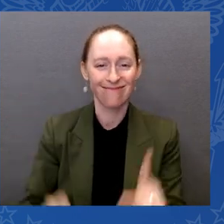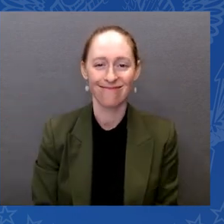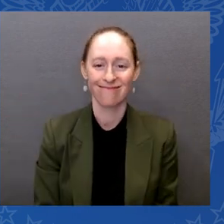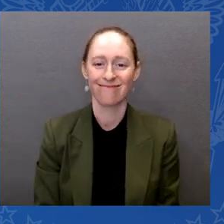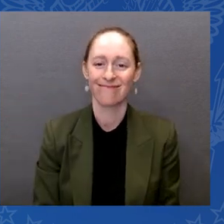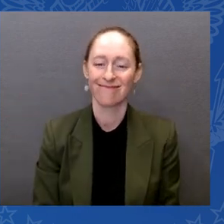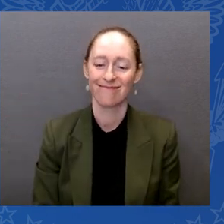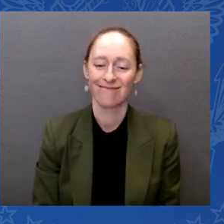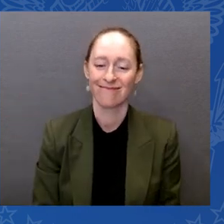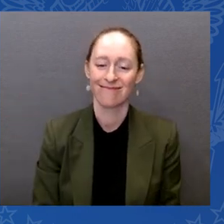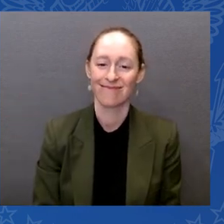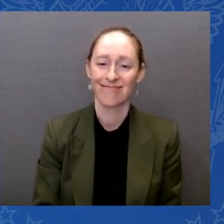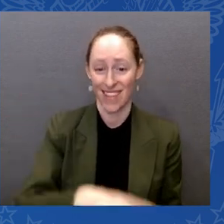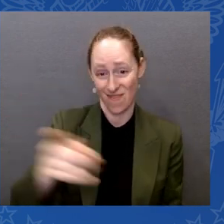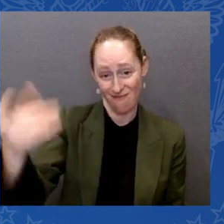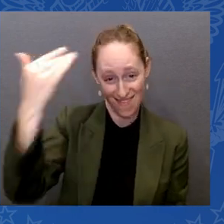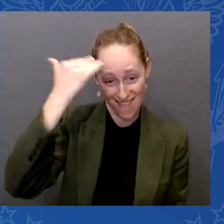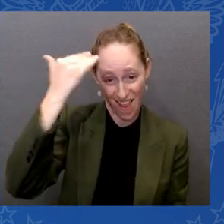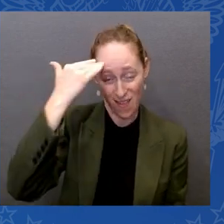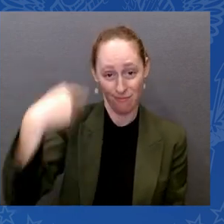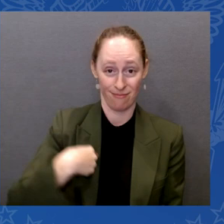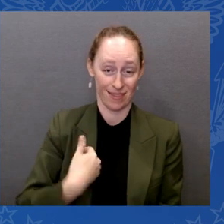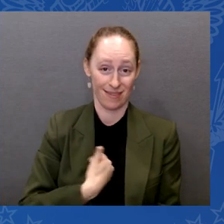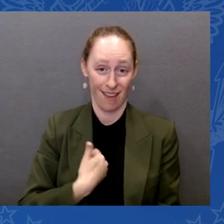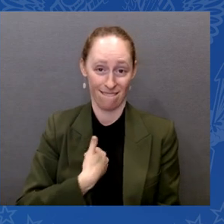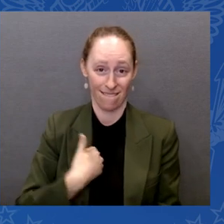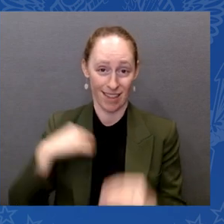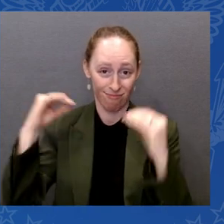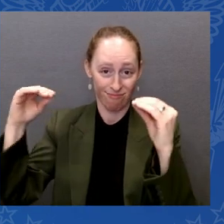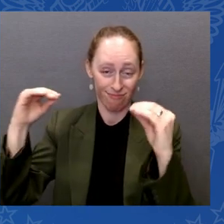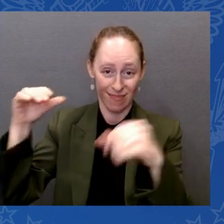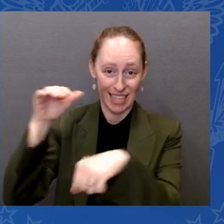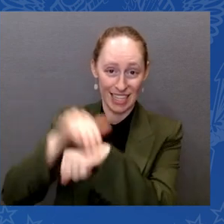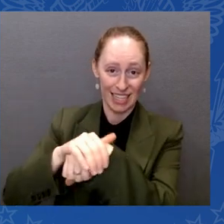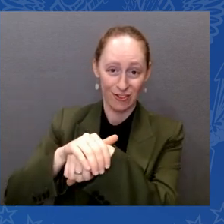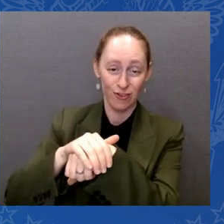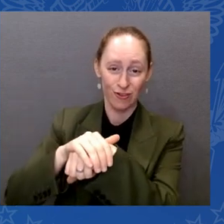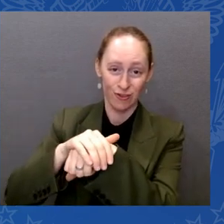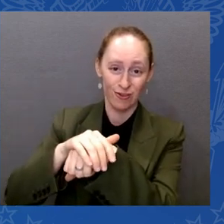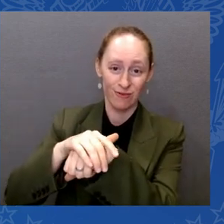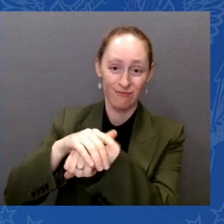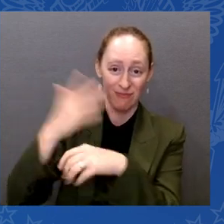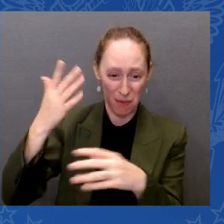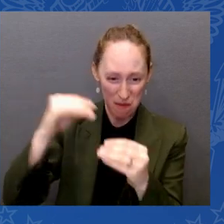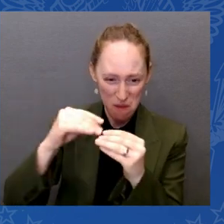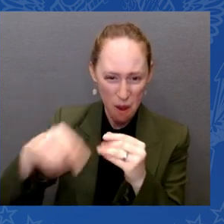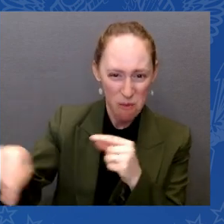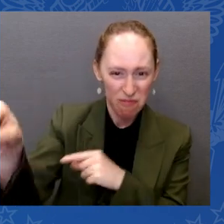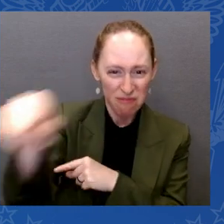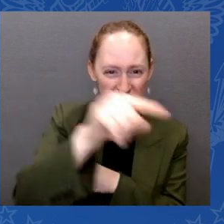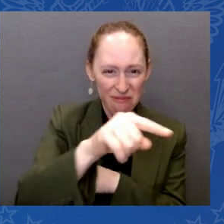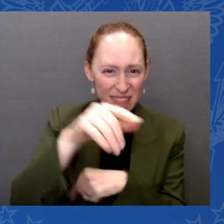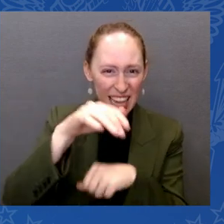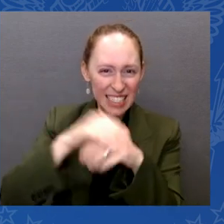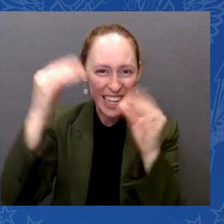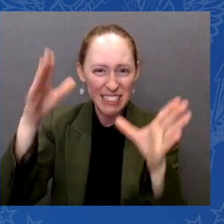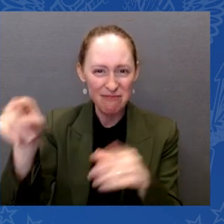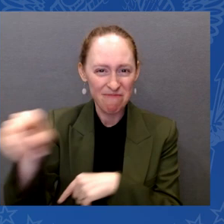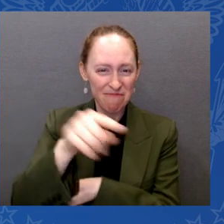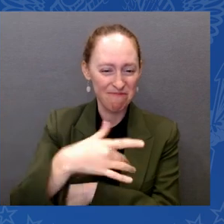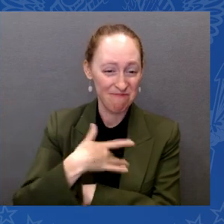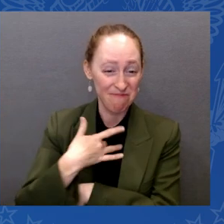Maybe there's some English teachers in the audience. So I want to end with the words of the advocate and poet,